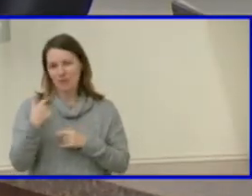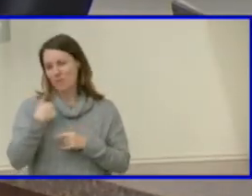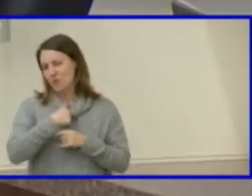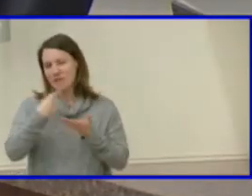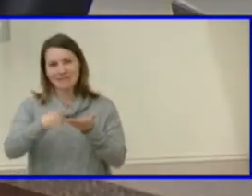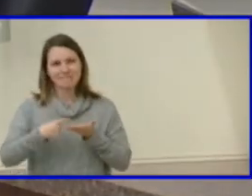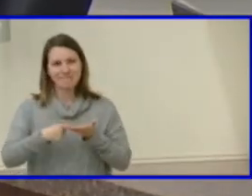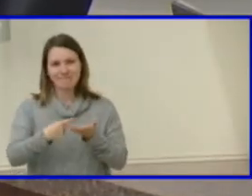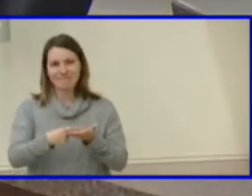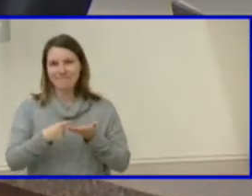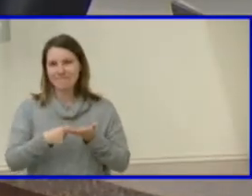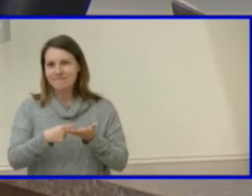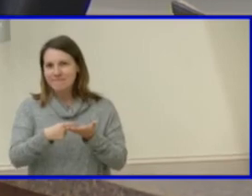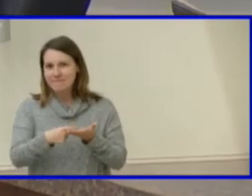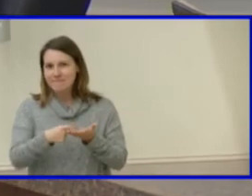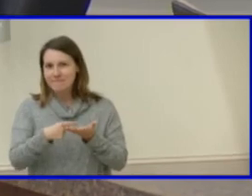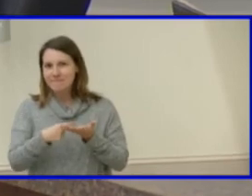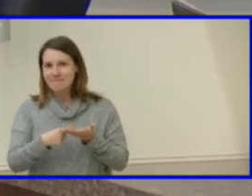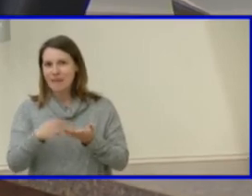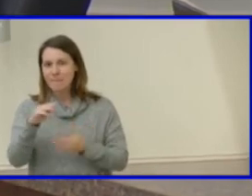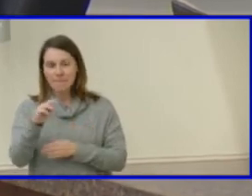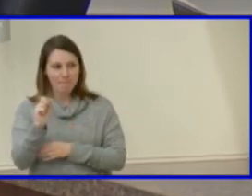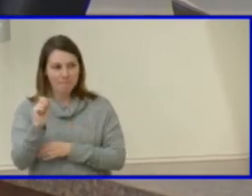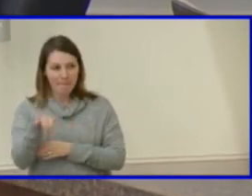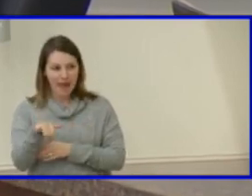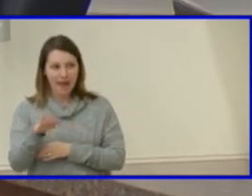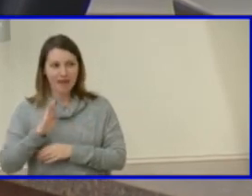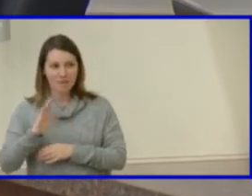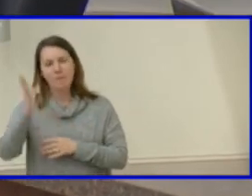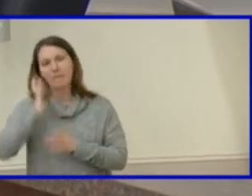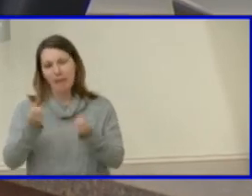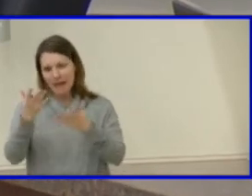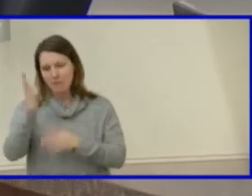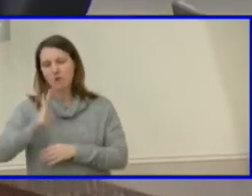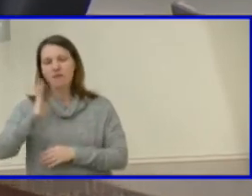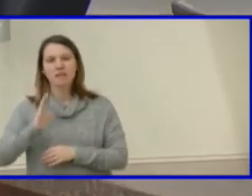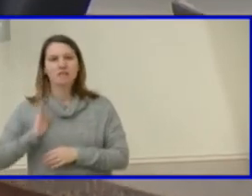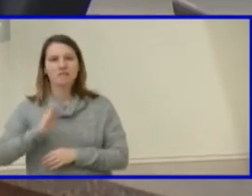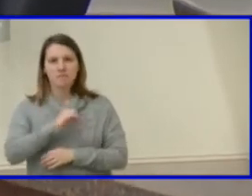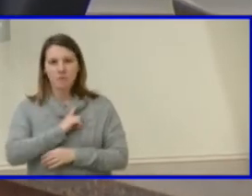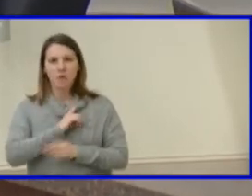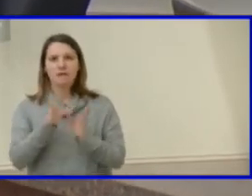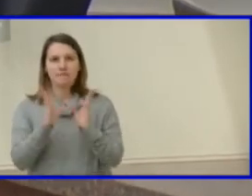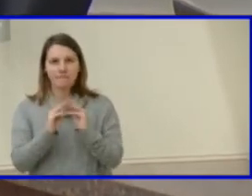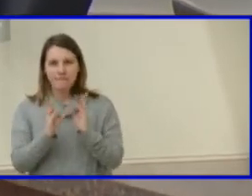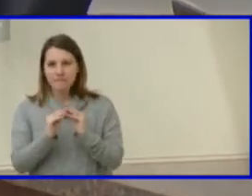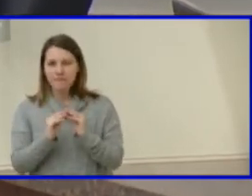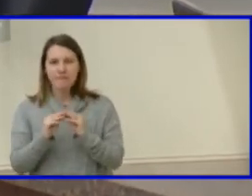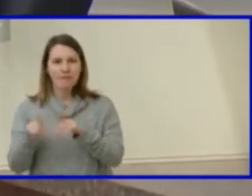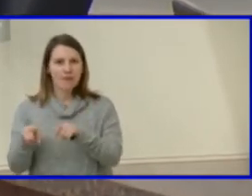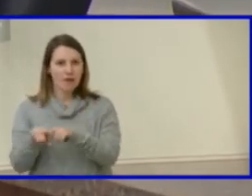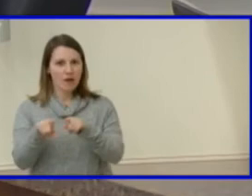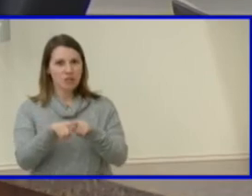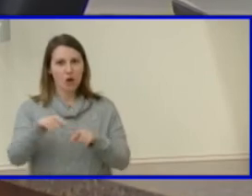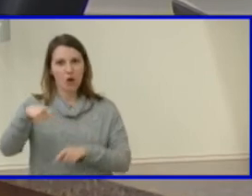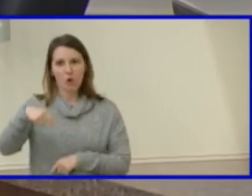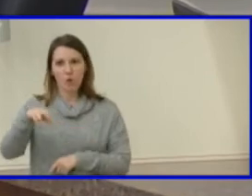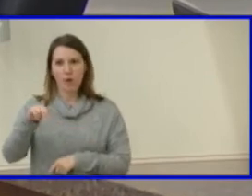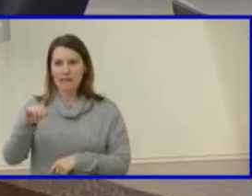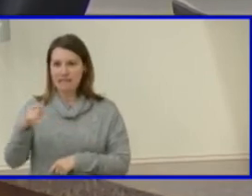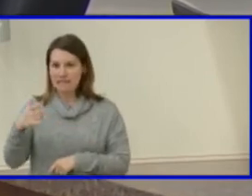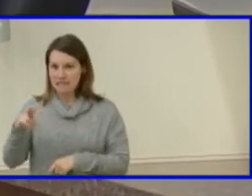many previous board meetings um and then as well um keeping that quiakason middle school rebuild